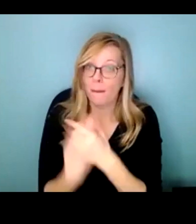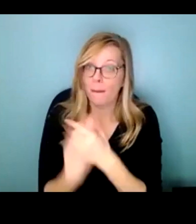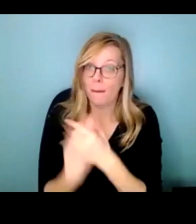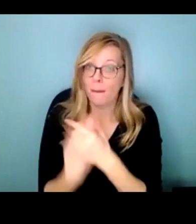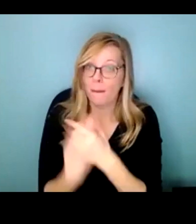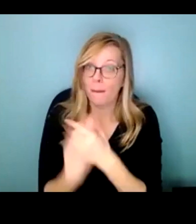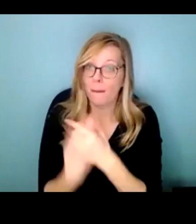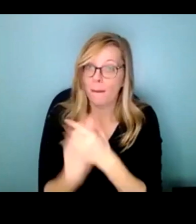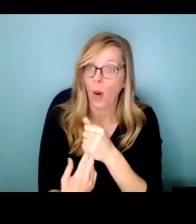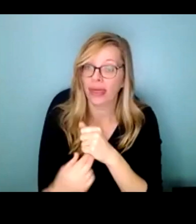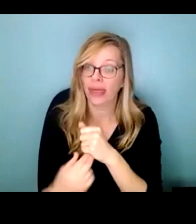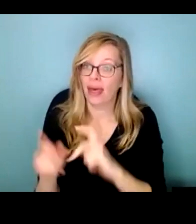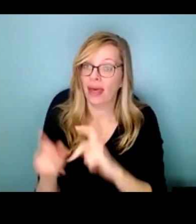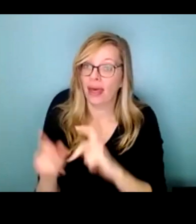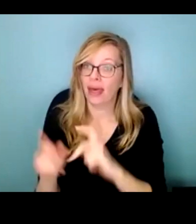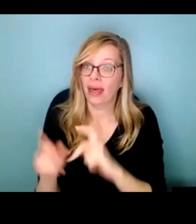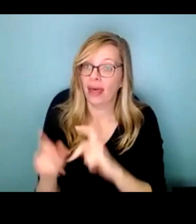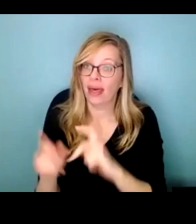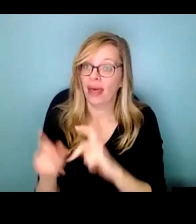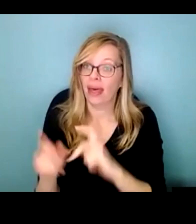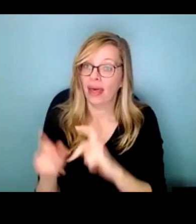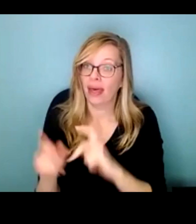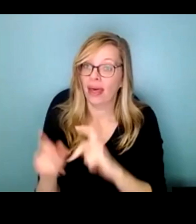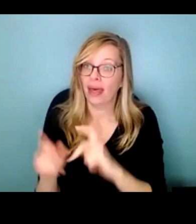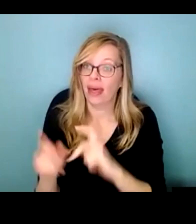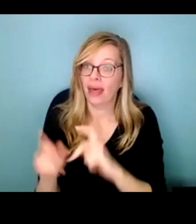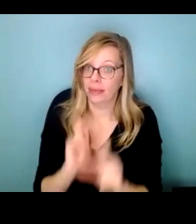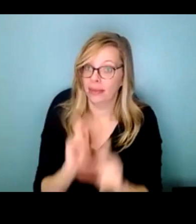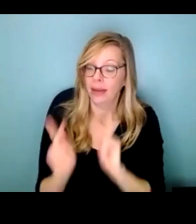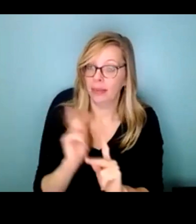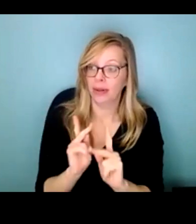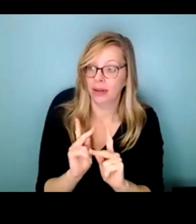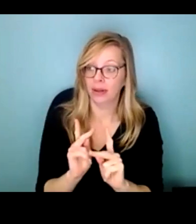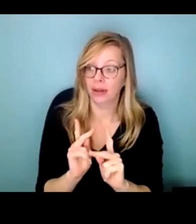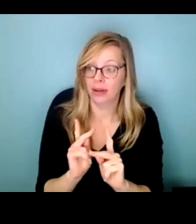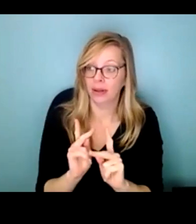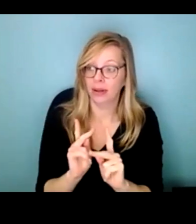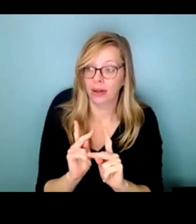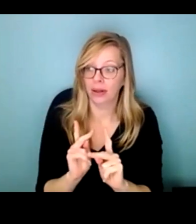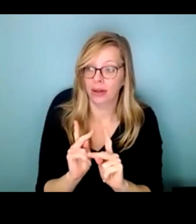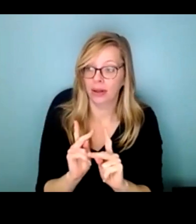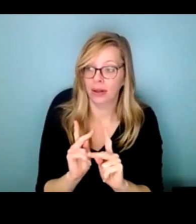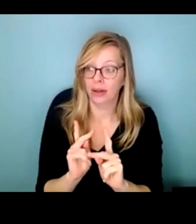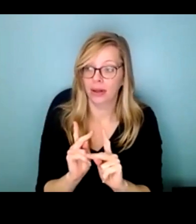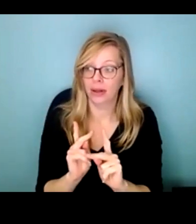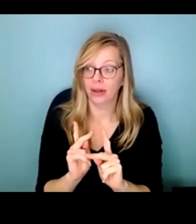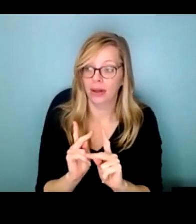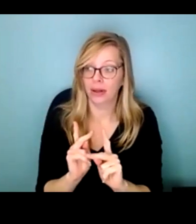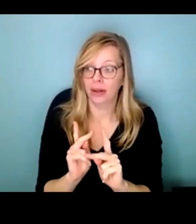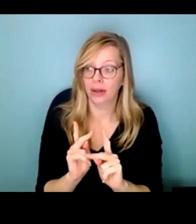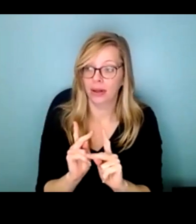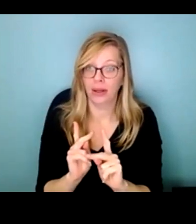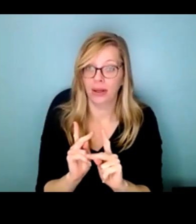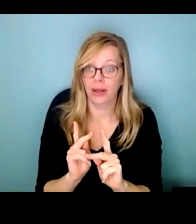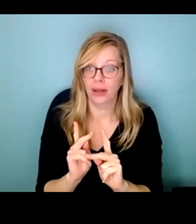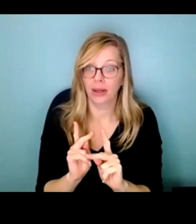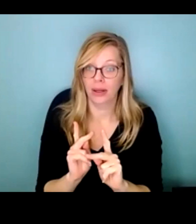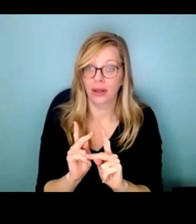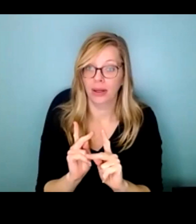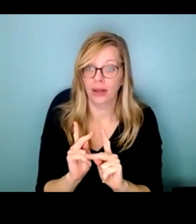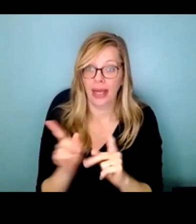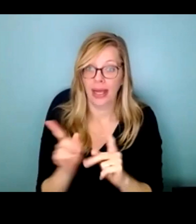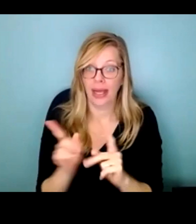conflict zone But also